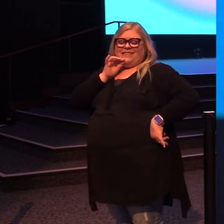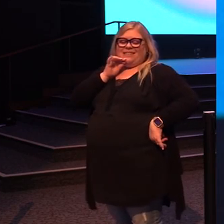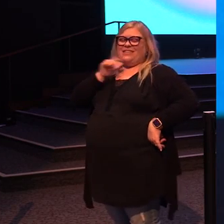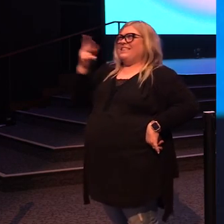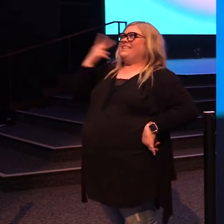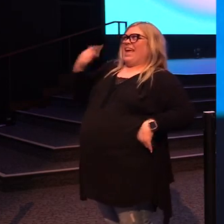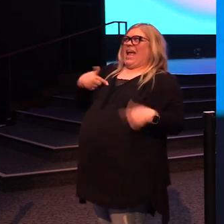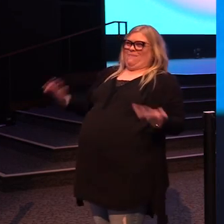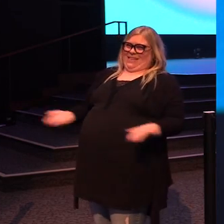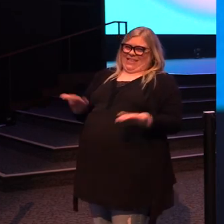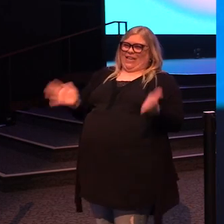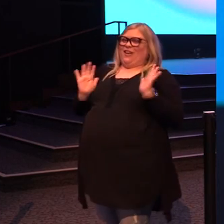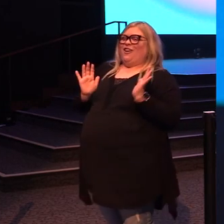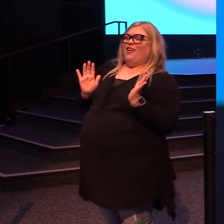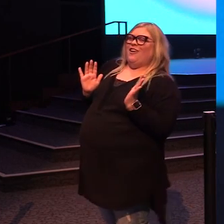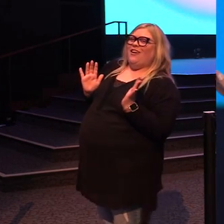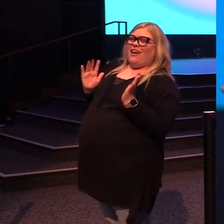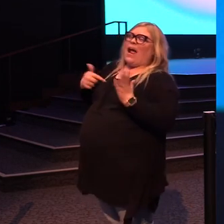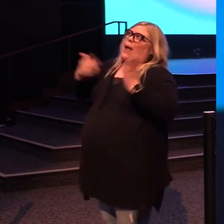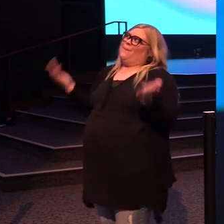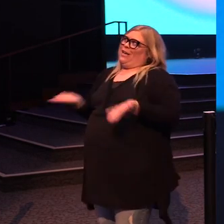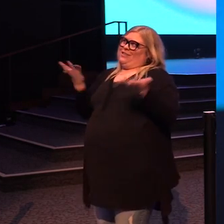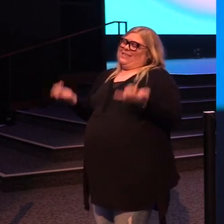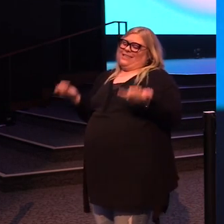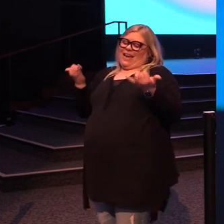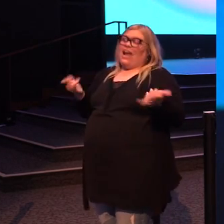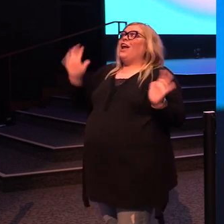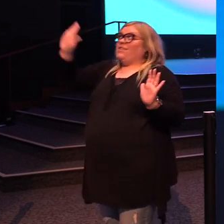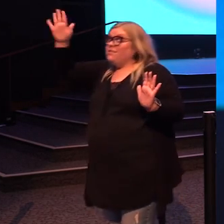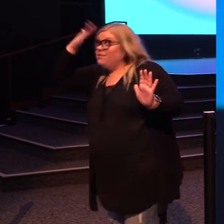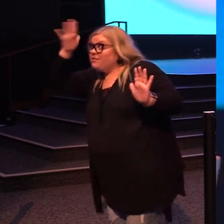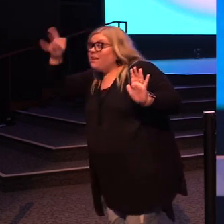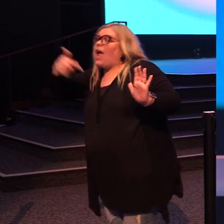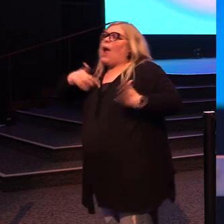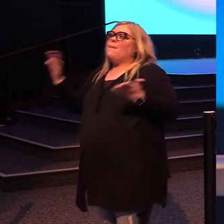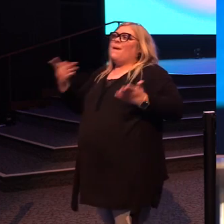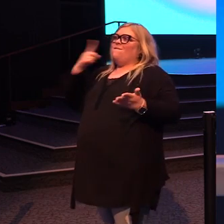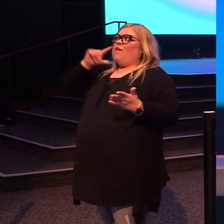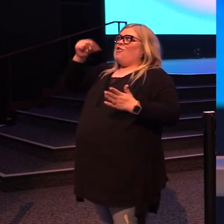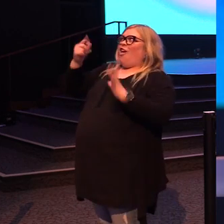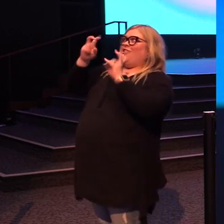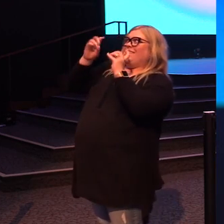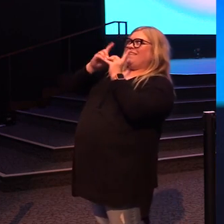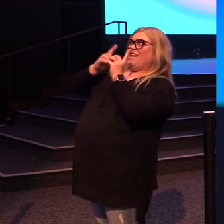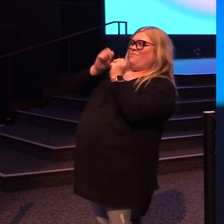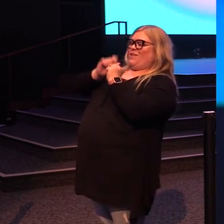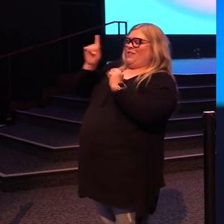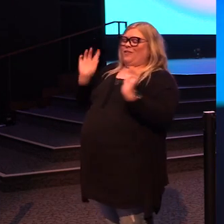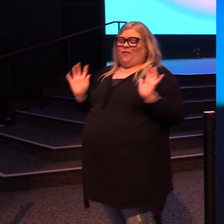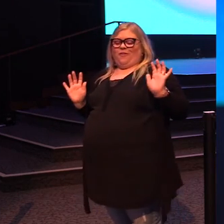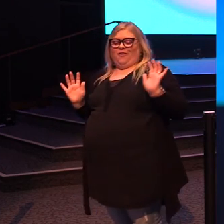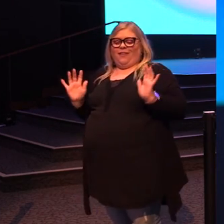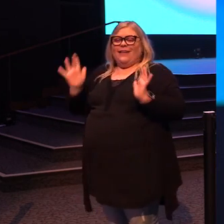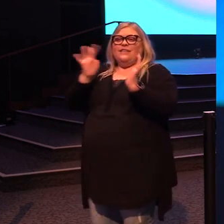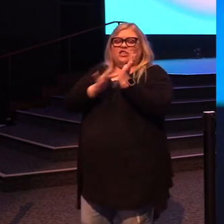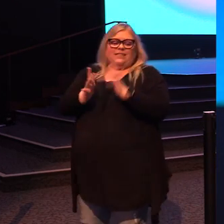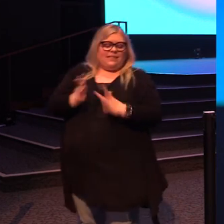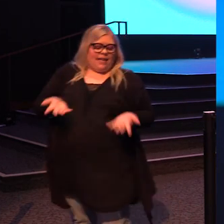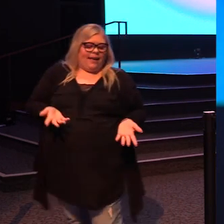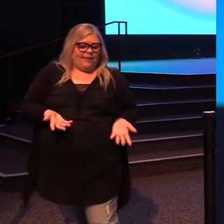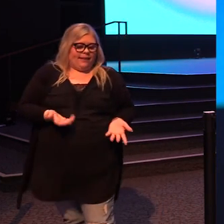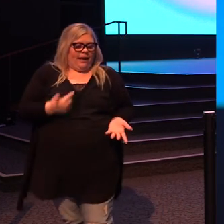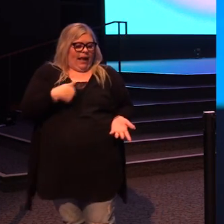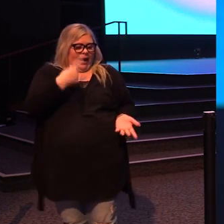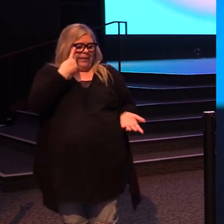You see, I'm here in the room. I'm here today, so you know, here for another date. Jesus is like, yeah,